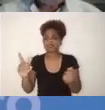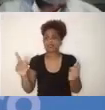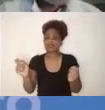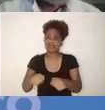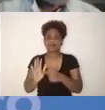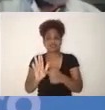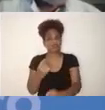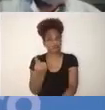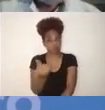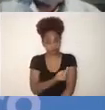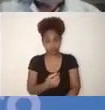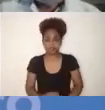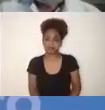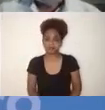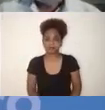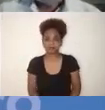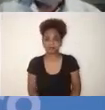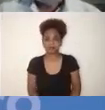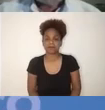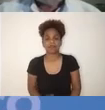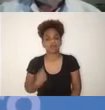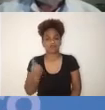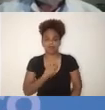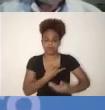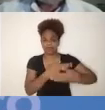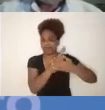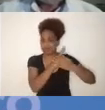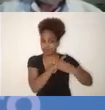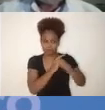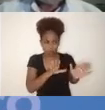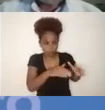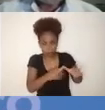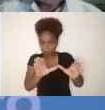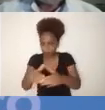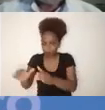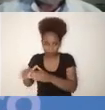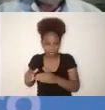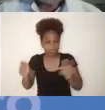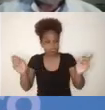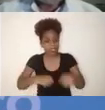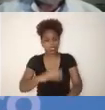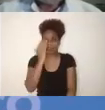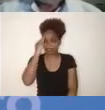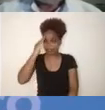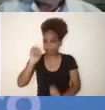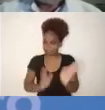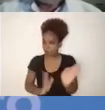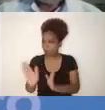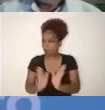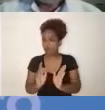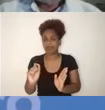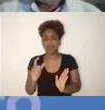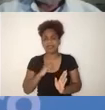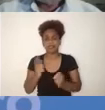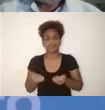our collective responsibility today to size this moment to put quality education for all